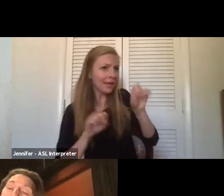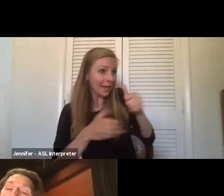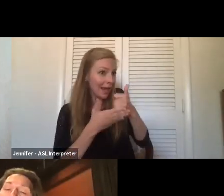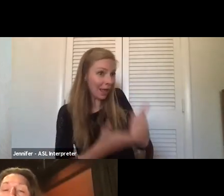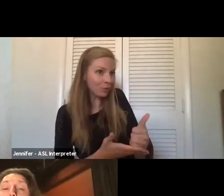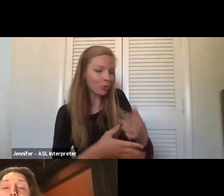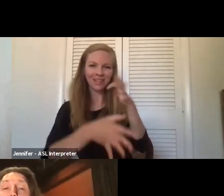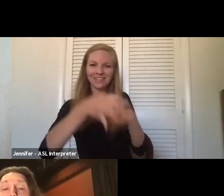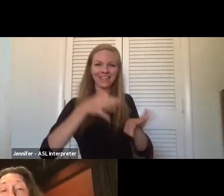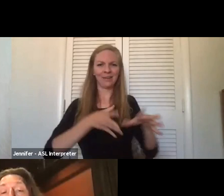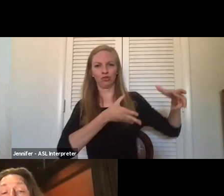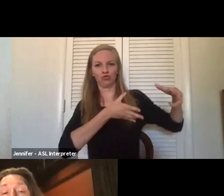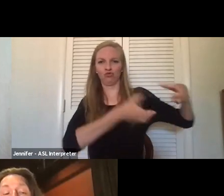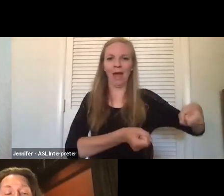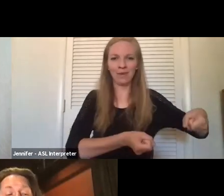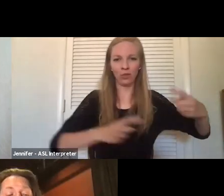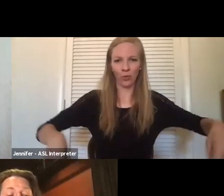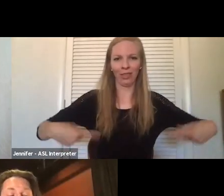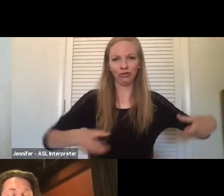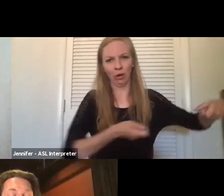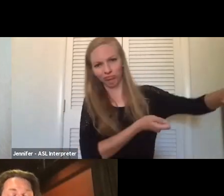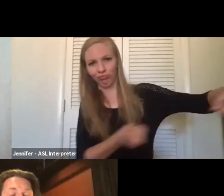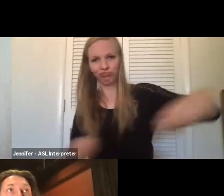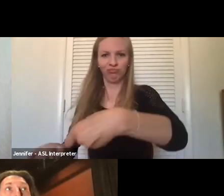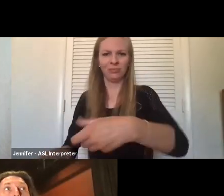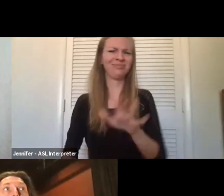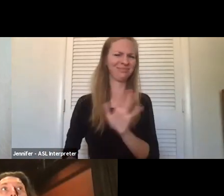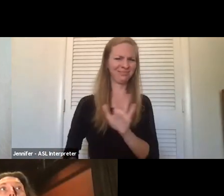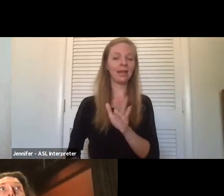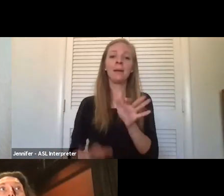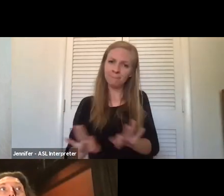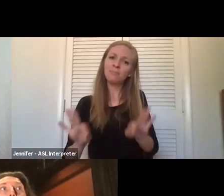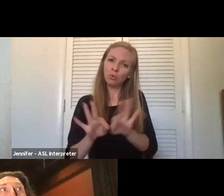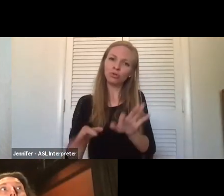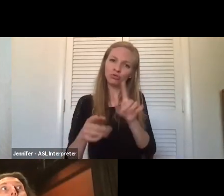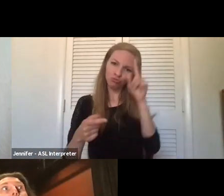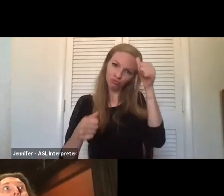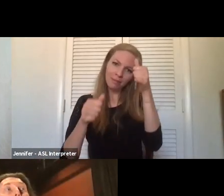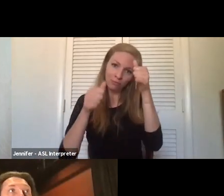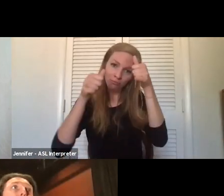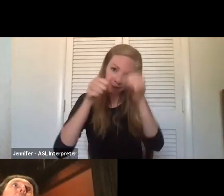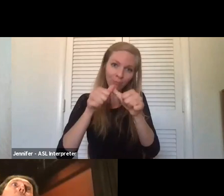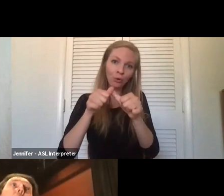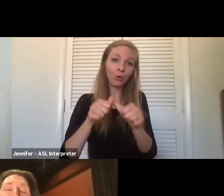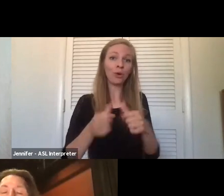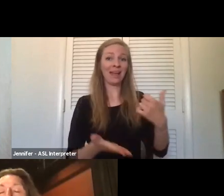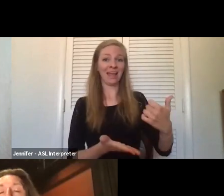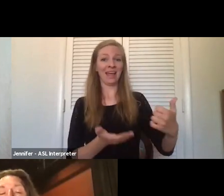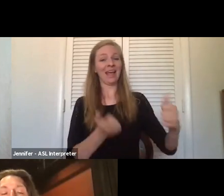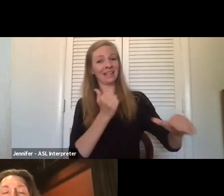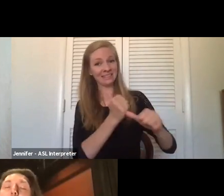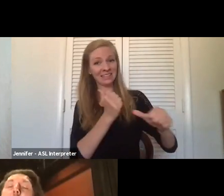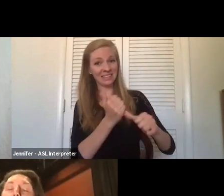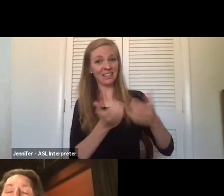perhaps grabbing their wheelchair and pushing them in. It's important to remember that assistive devices like a wheelchair, like clutches,